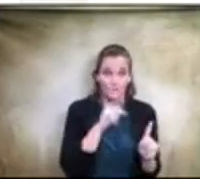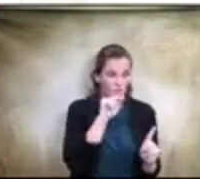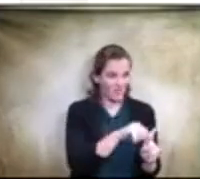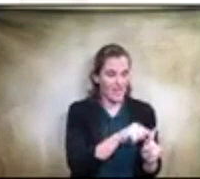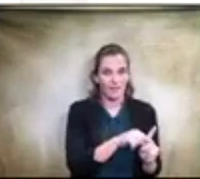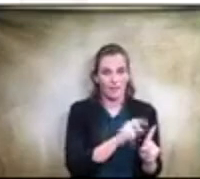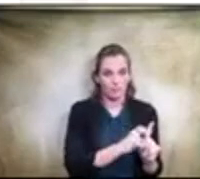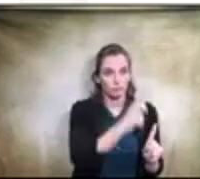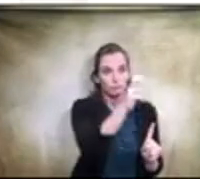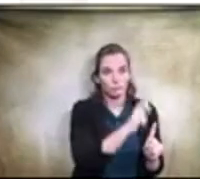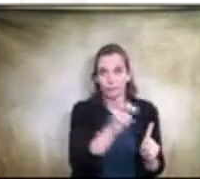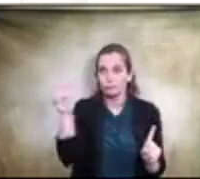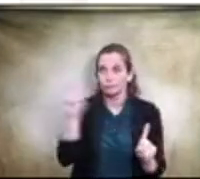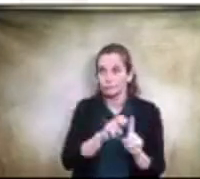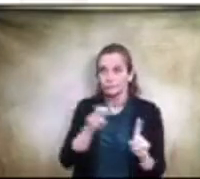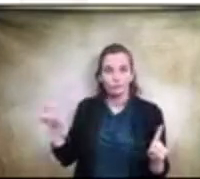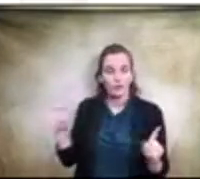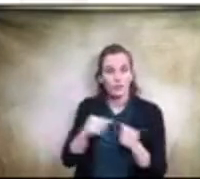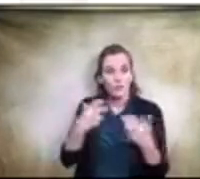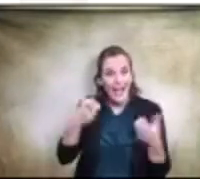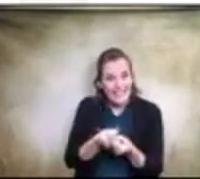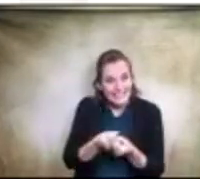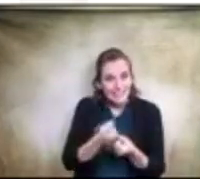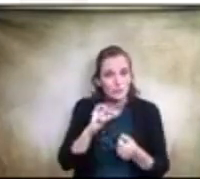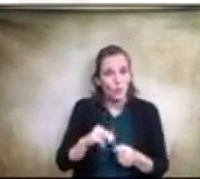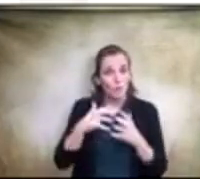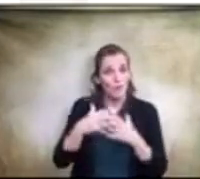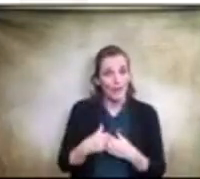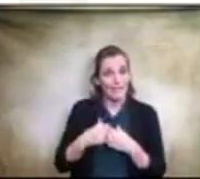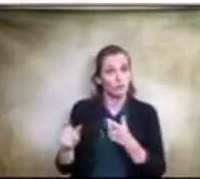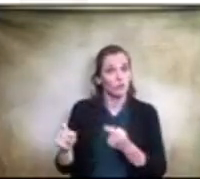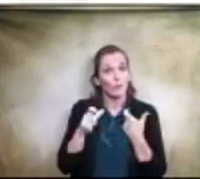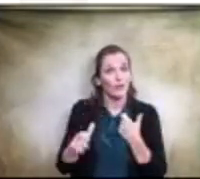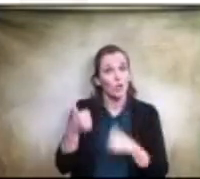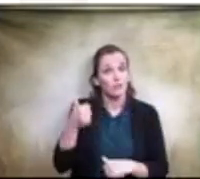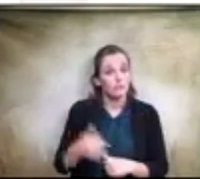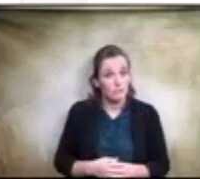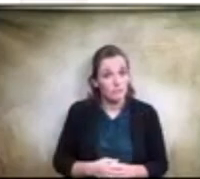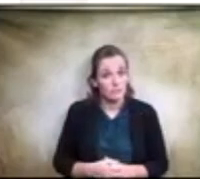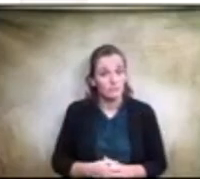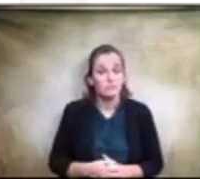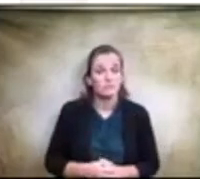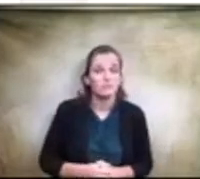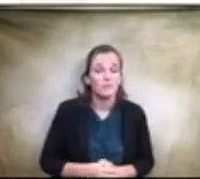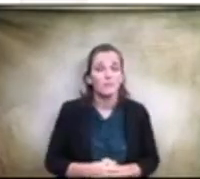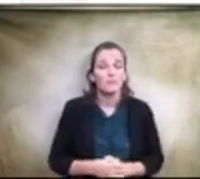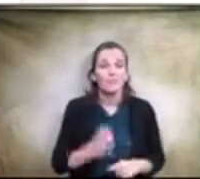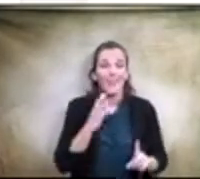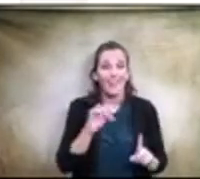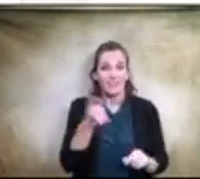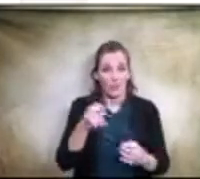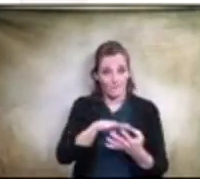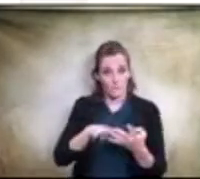get to accidents or breakdowns quicker and more efficiently um and then the other four would